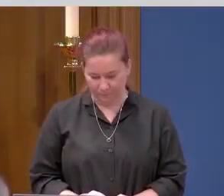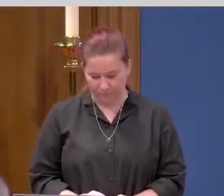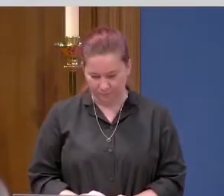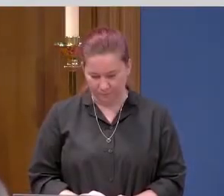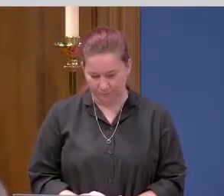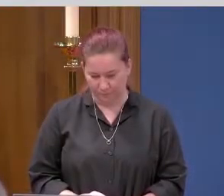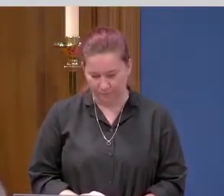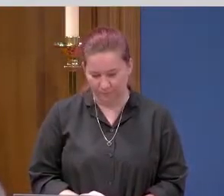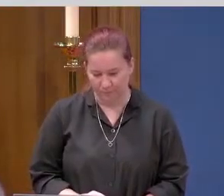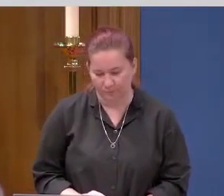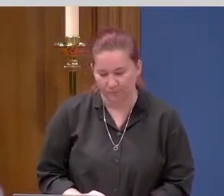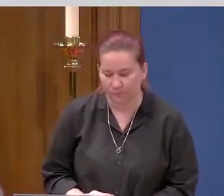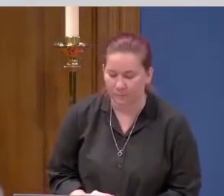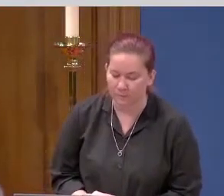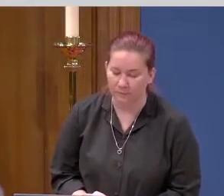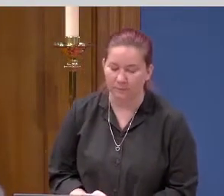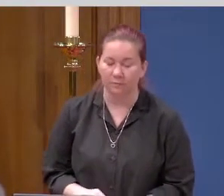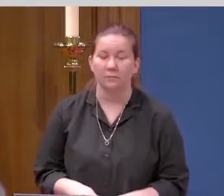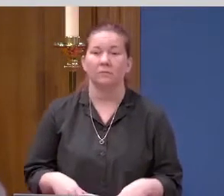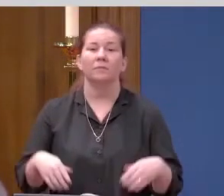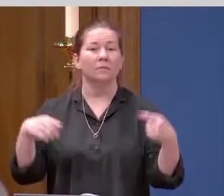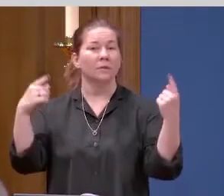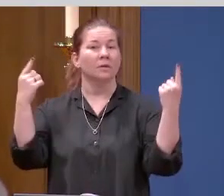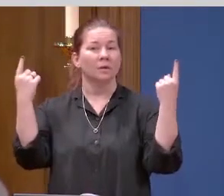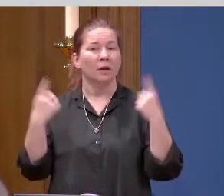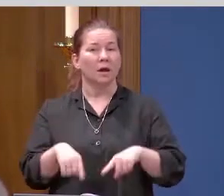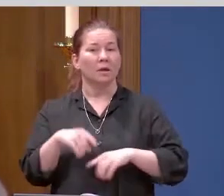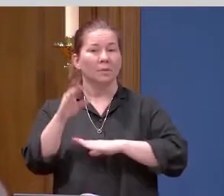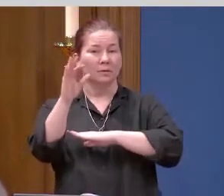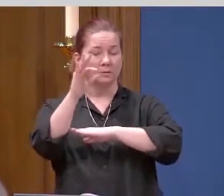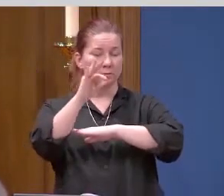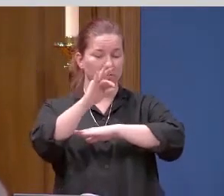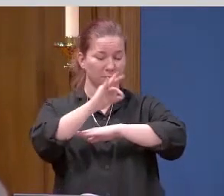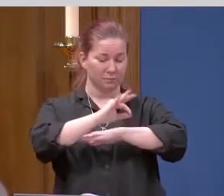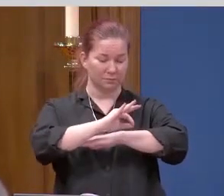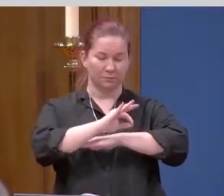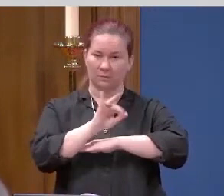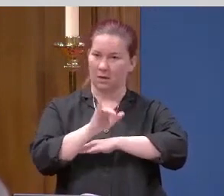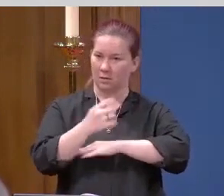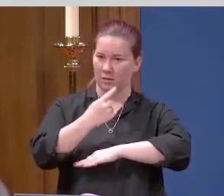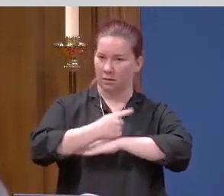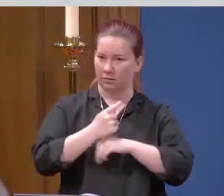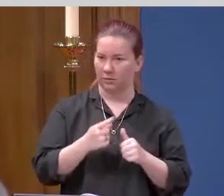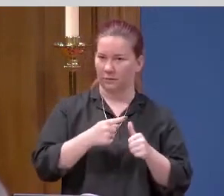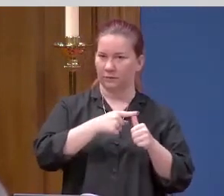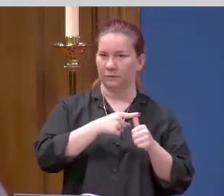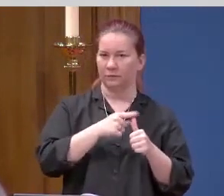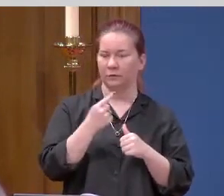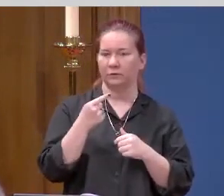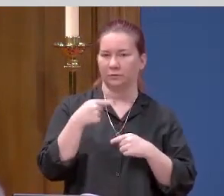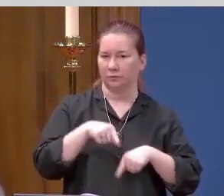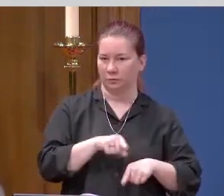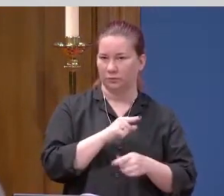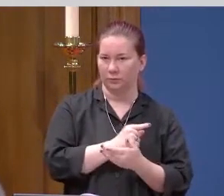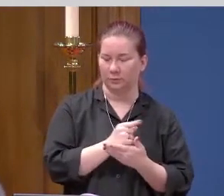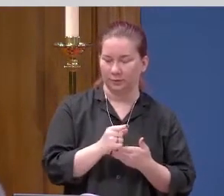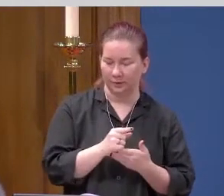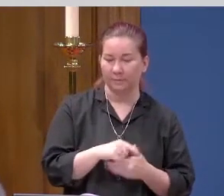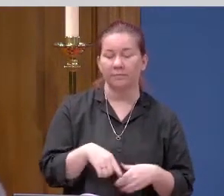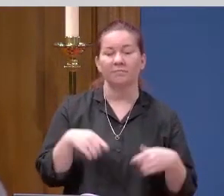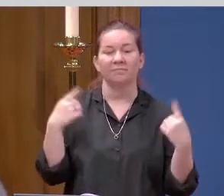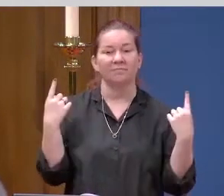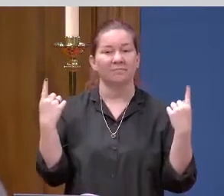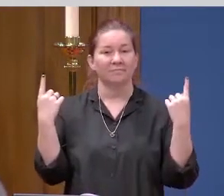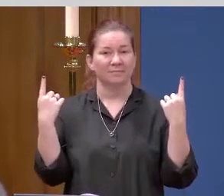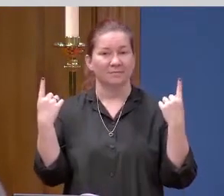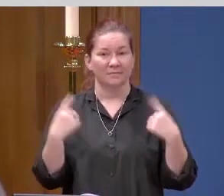When it was evening on that day, the first day of the week, and the doors of the house where the